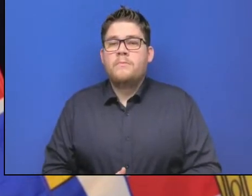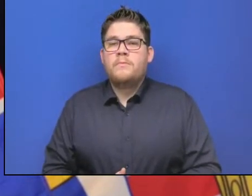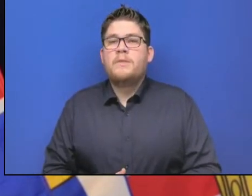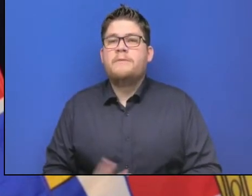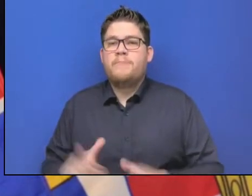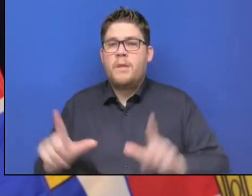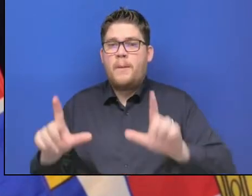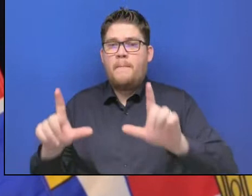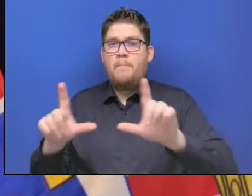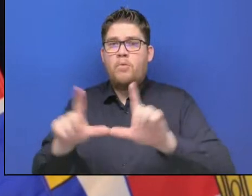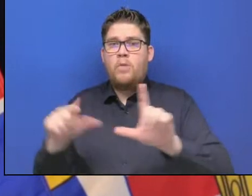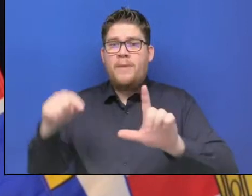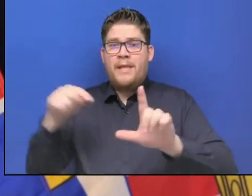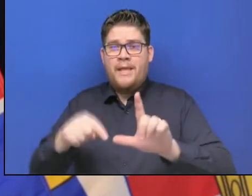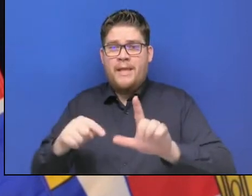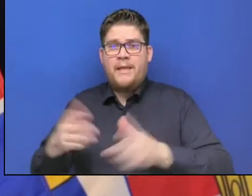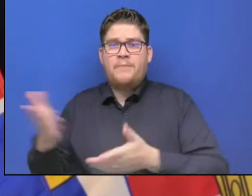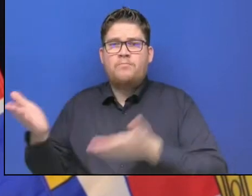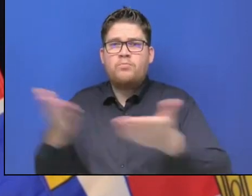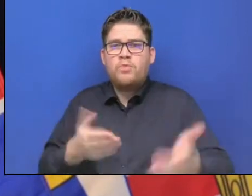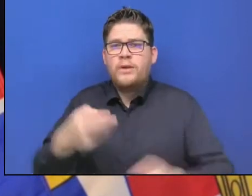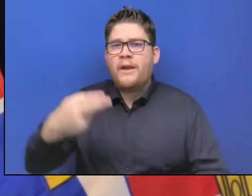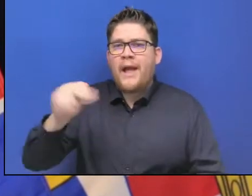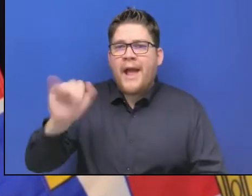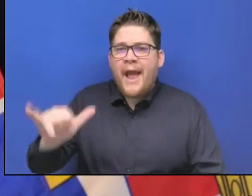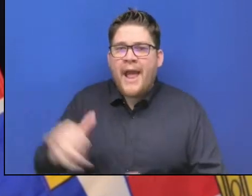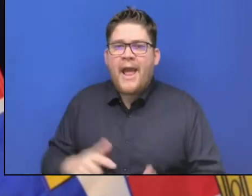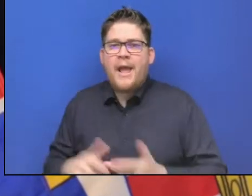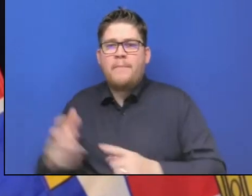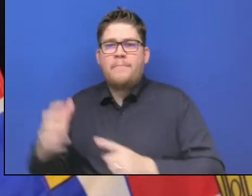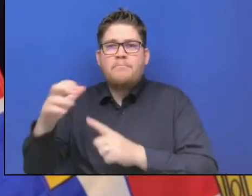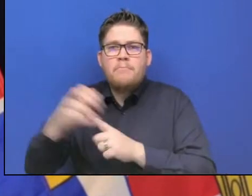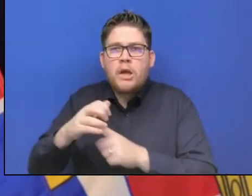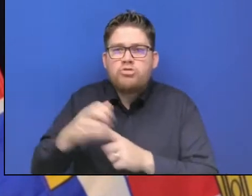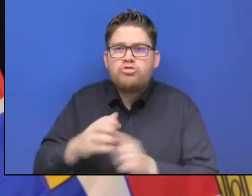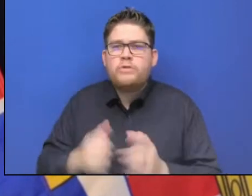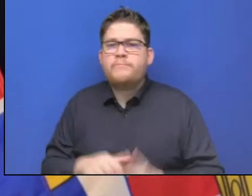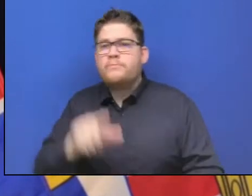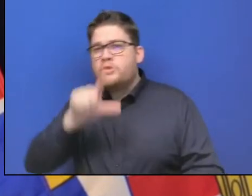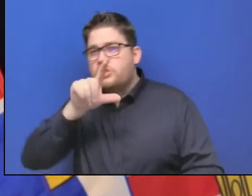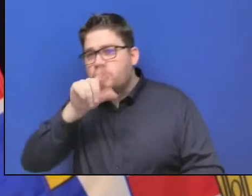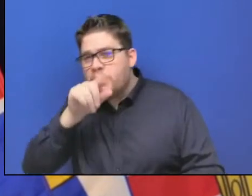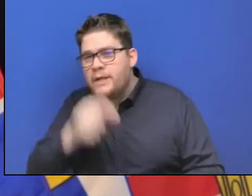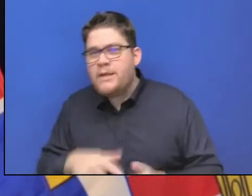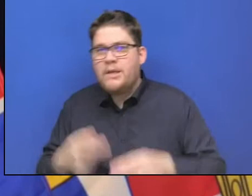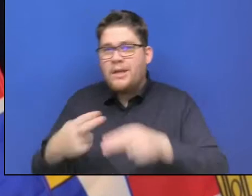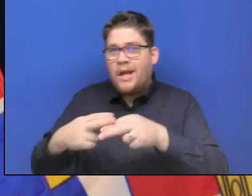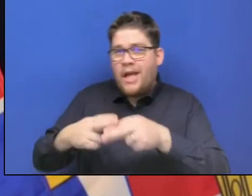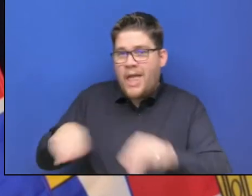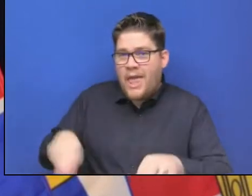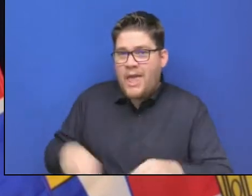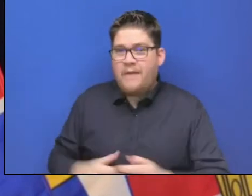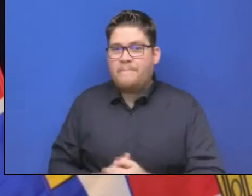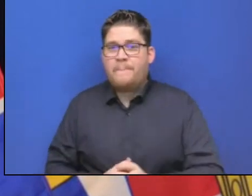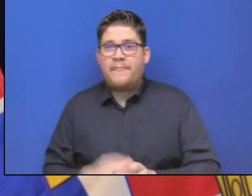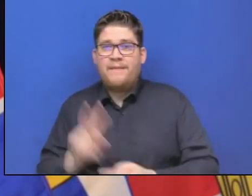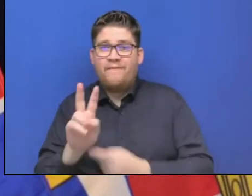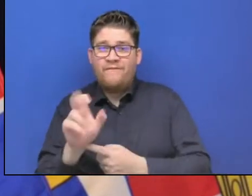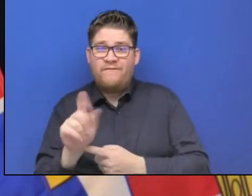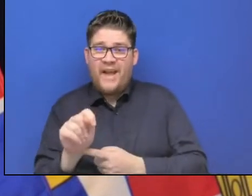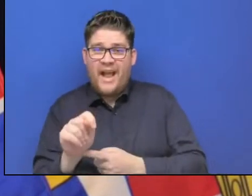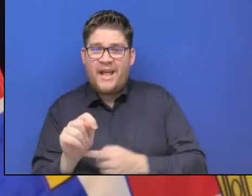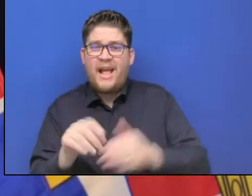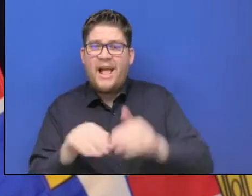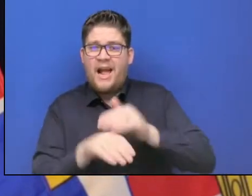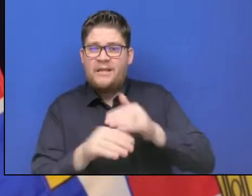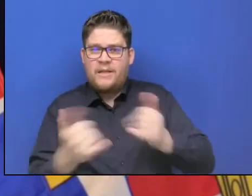mushroom hauling, chicken hauling, egg pickup, vet access and equipment servicing. These access arrangements